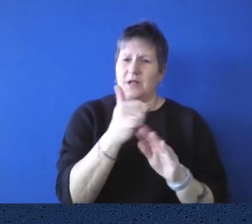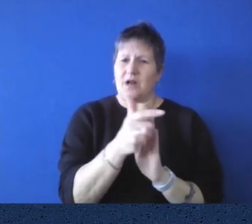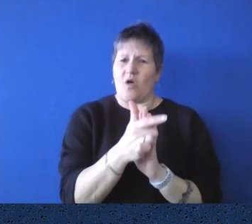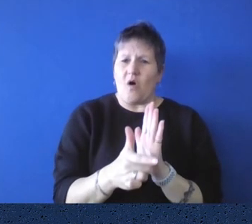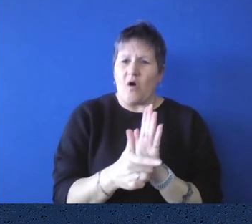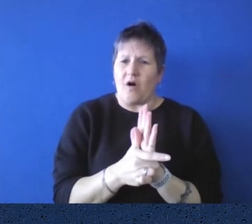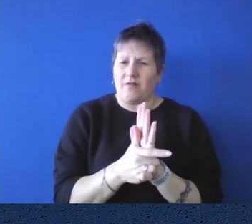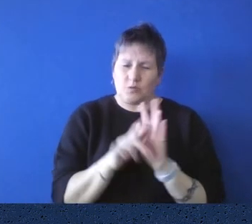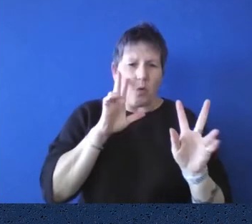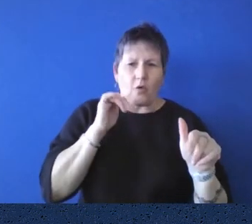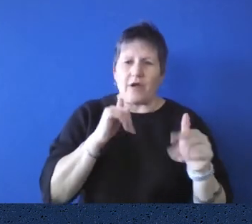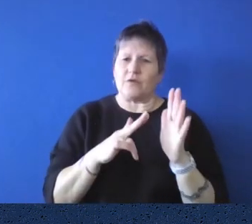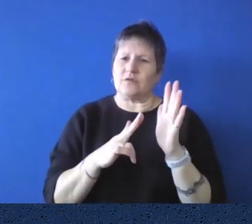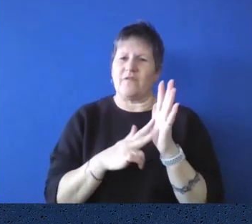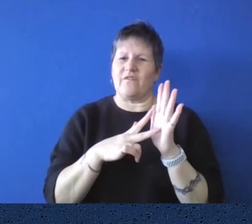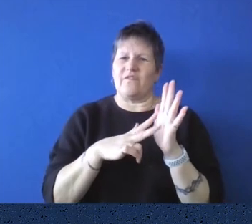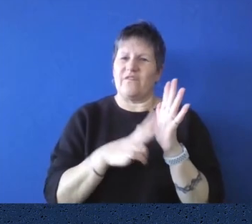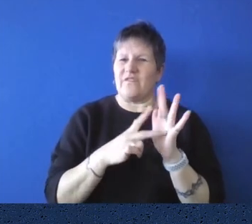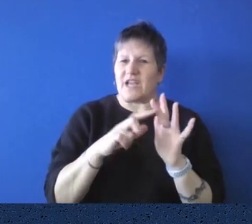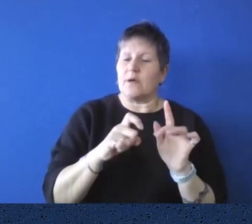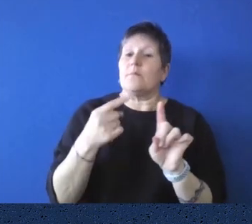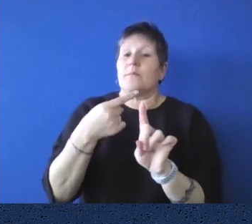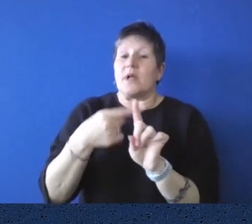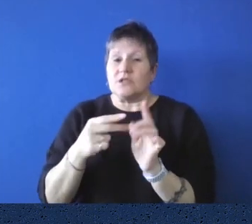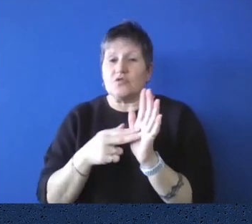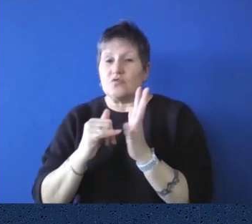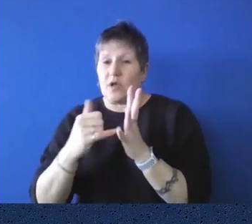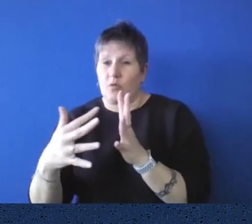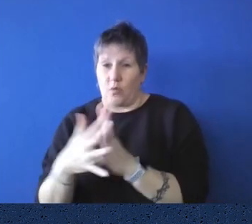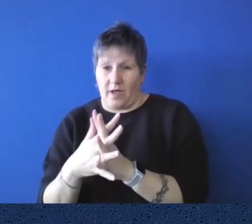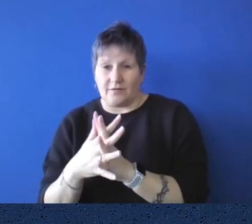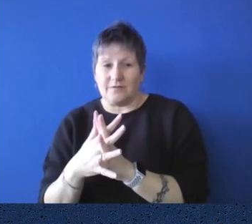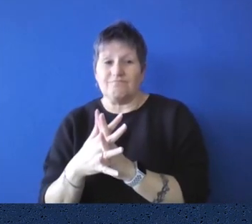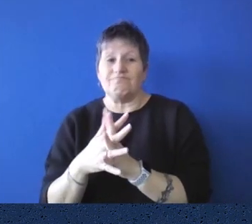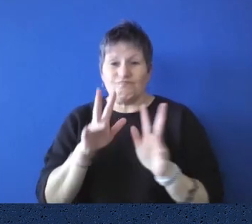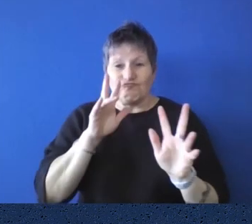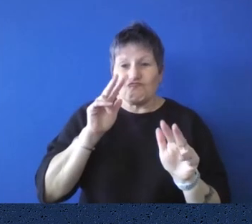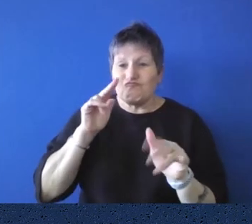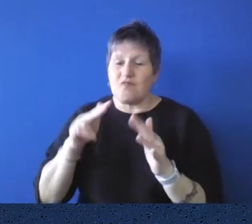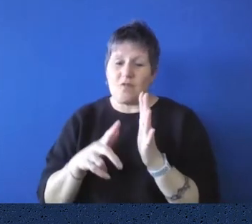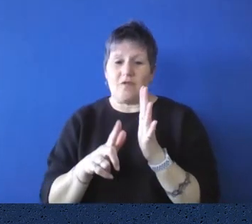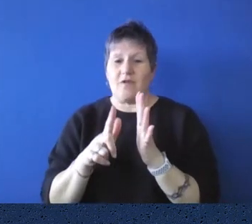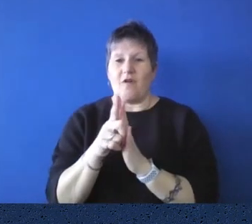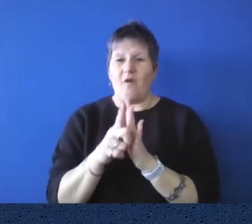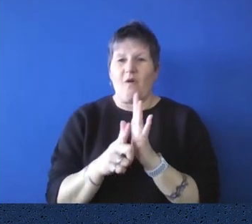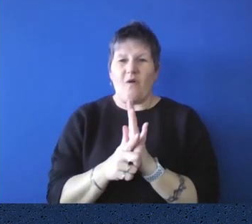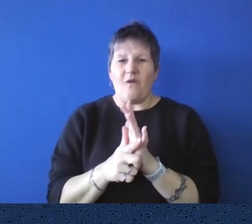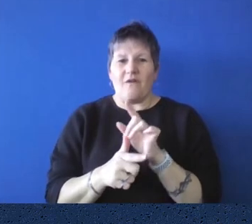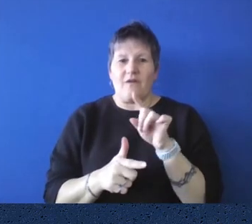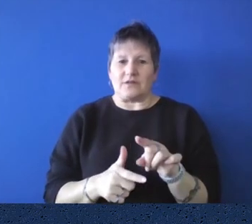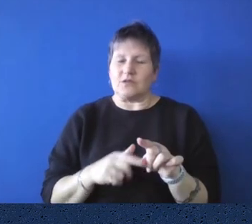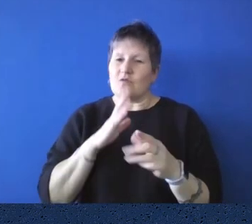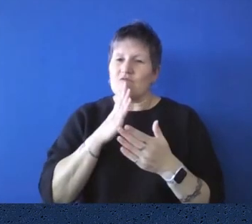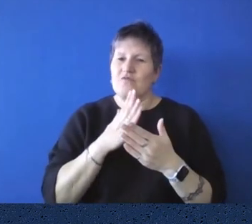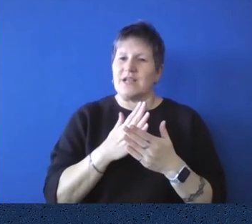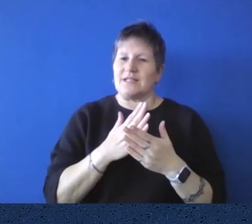and New South Wales at that time as well. So it was interesting to look at, we were, we hired out a space at